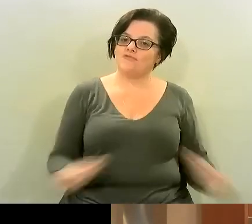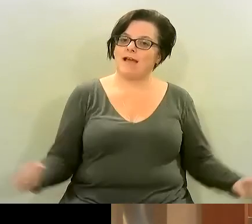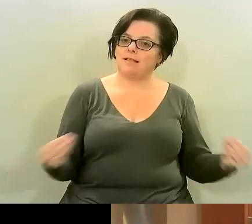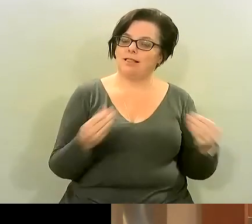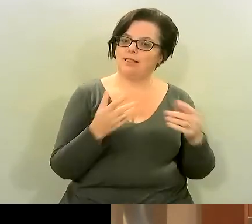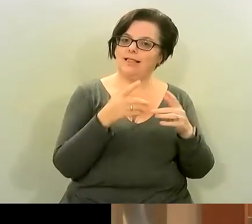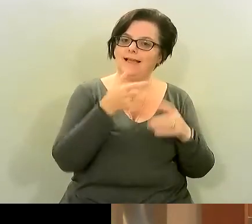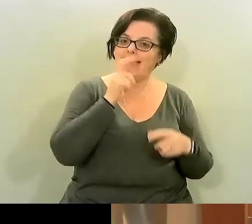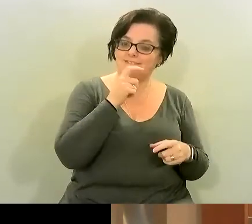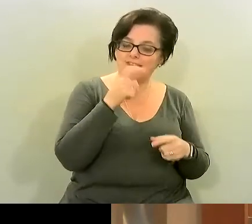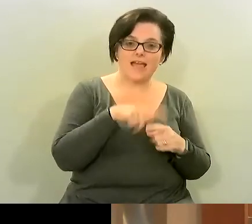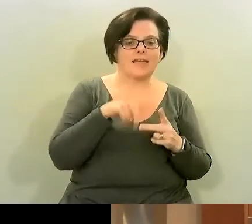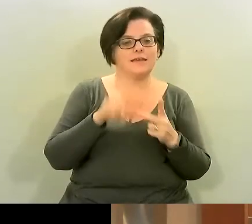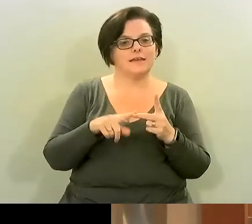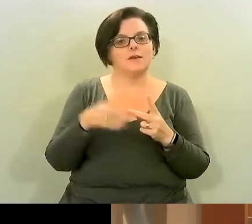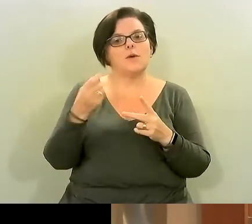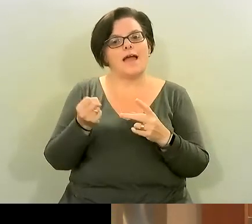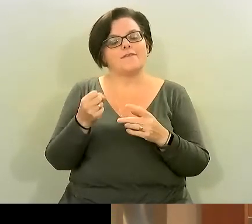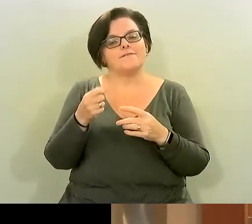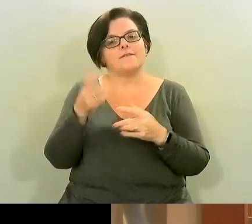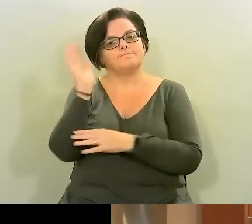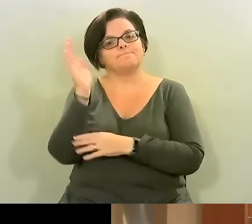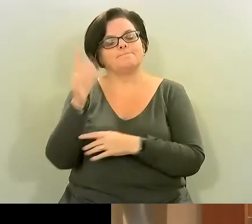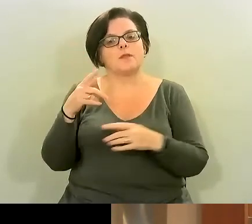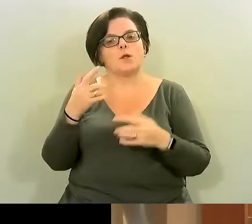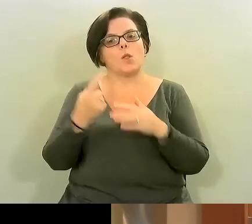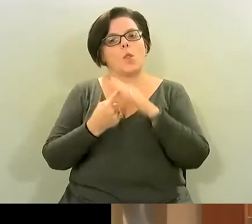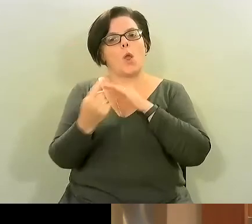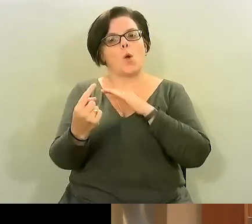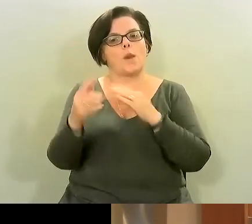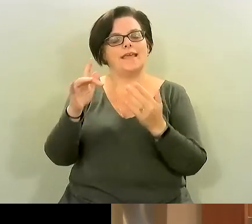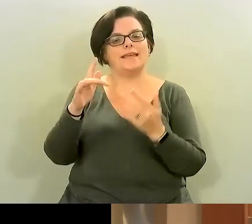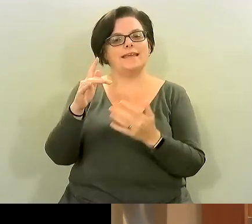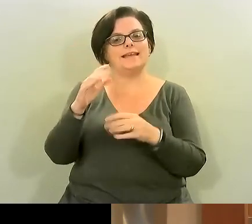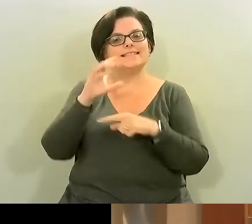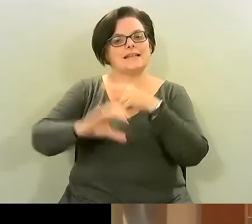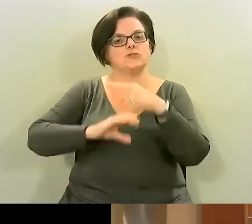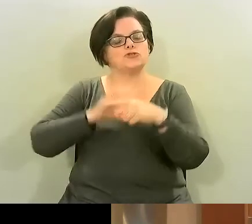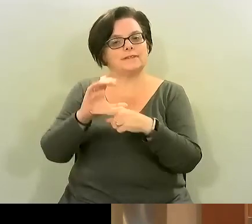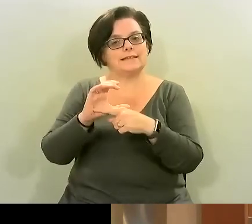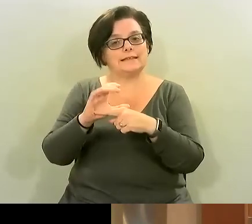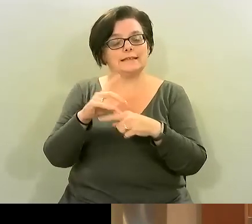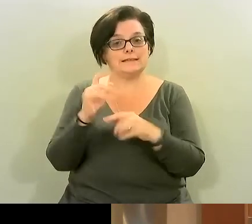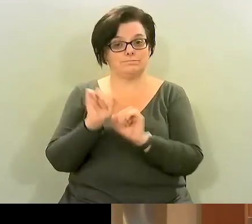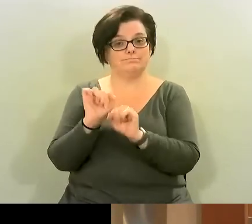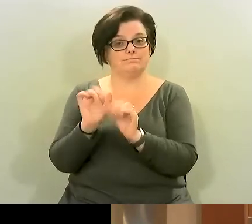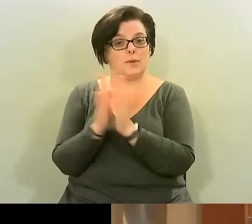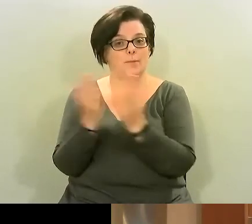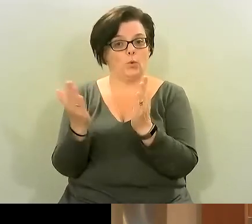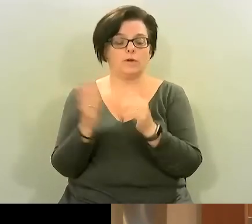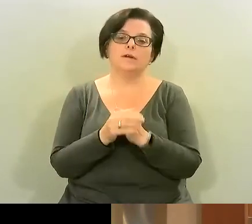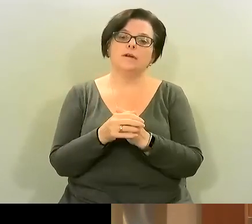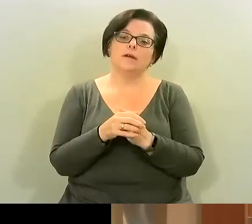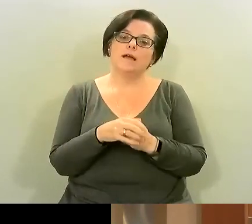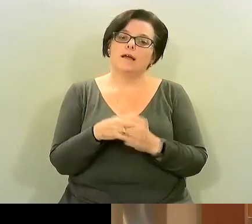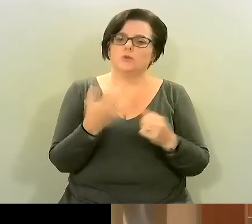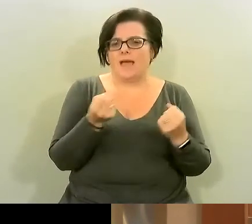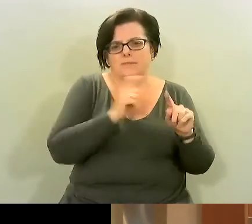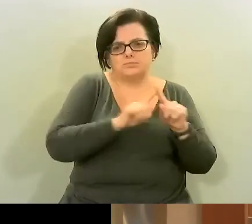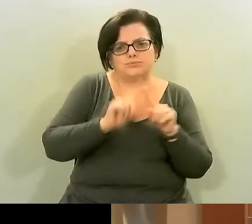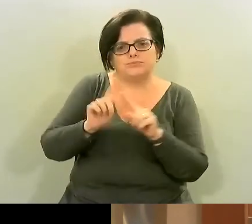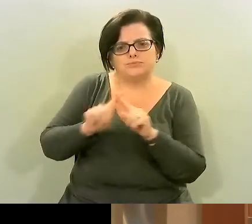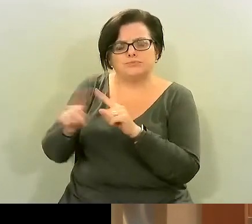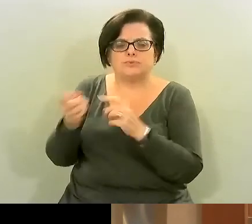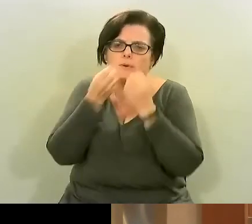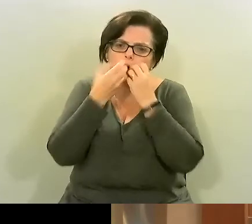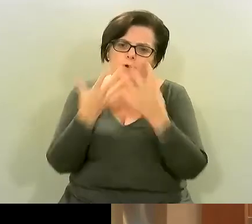night on the lonely century and her new book um so we've just got some really really good things so if you want to go to